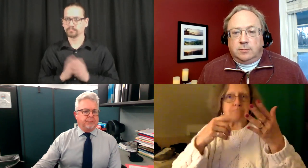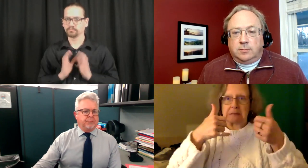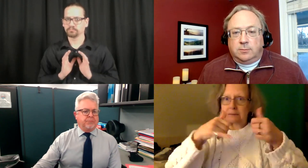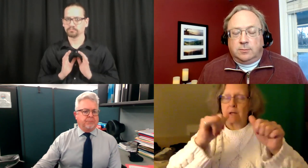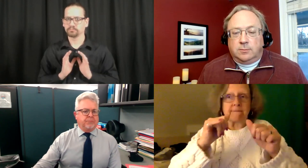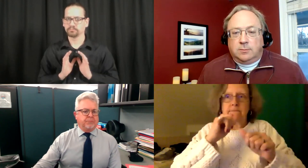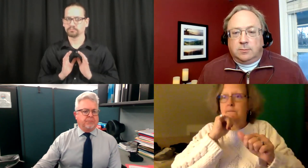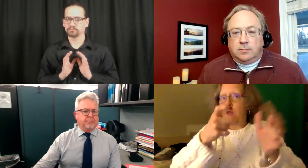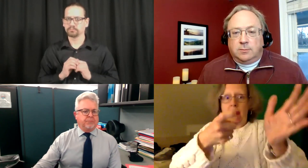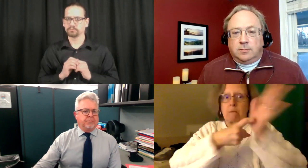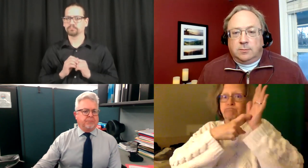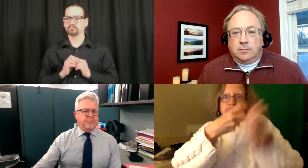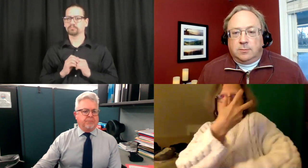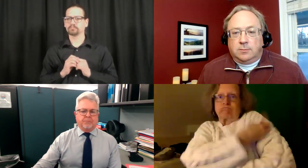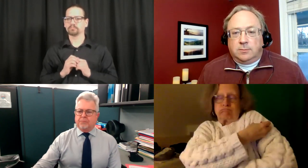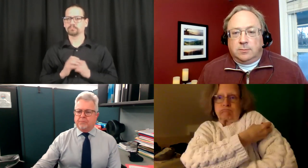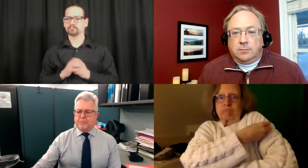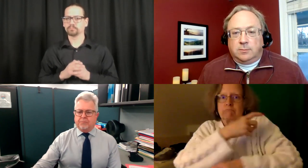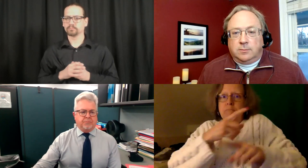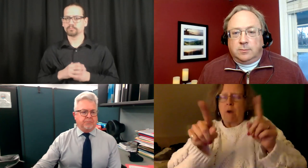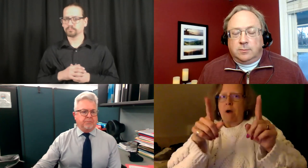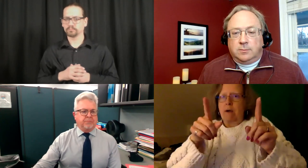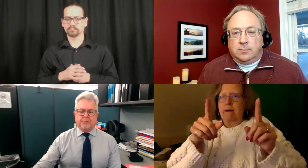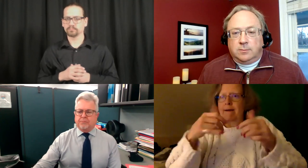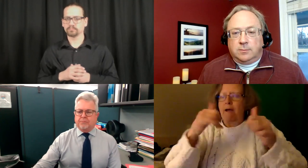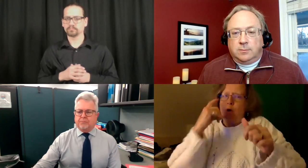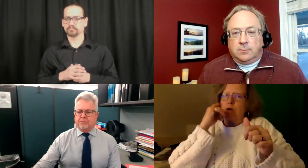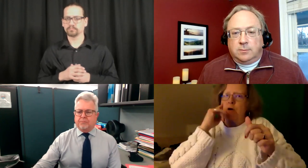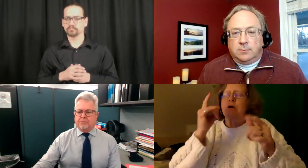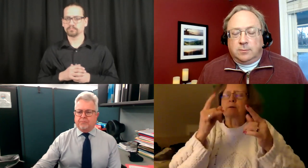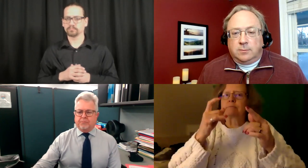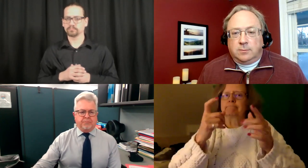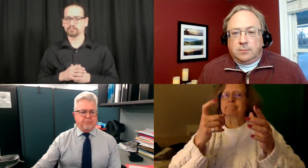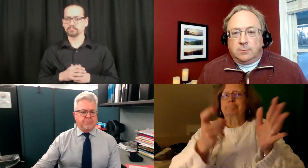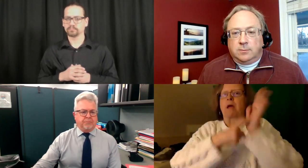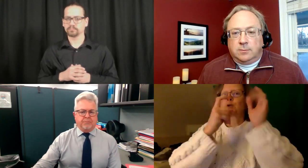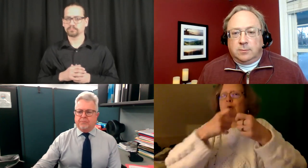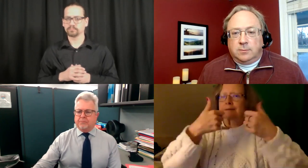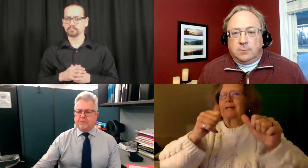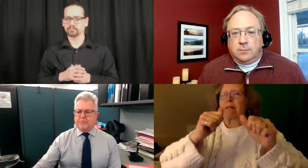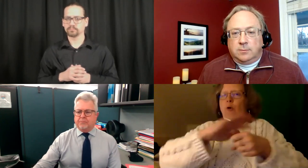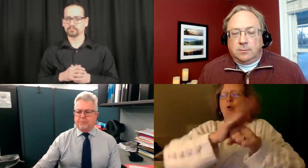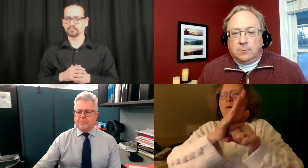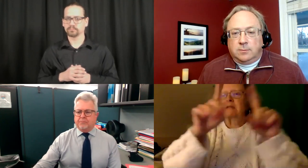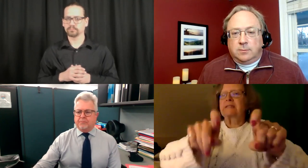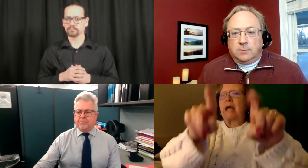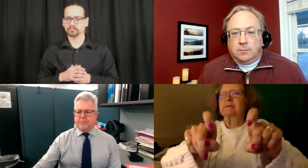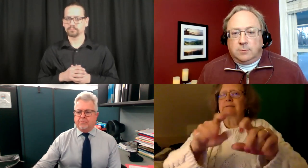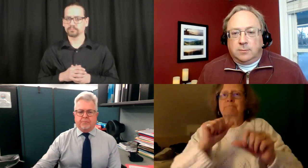And Mary's saying, if it's not mandatory to get the vaccine, but I'm hearing